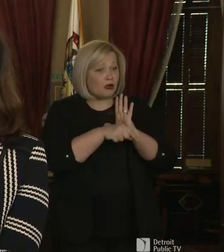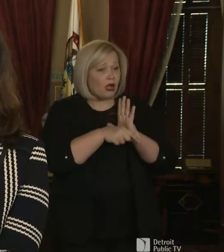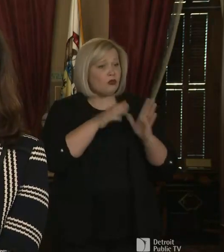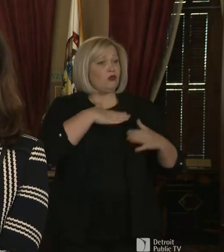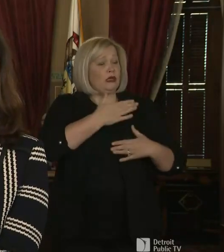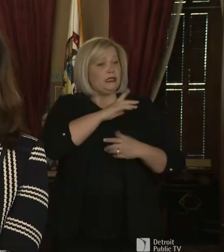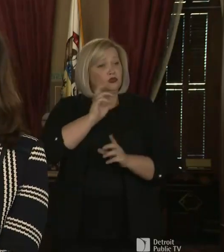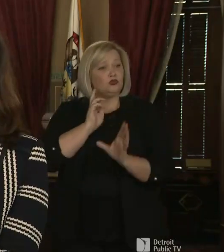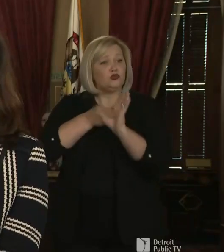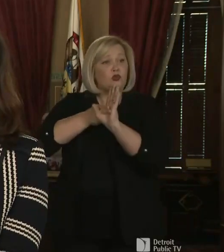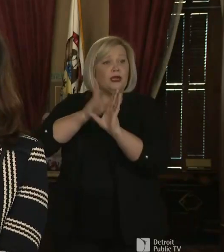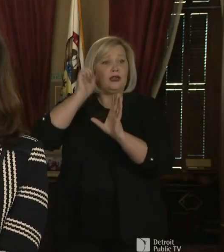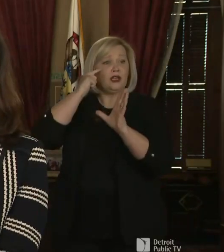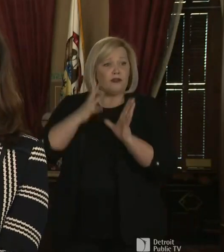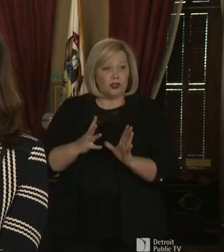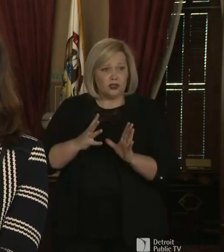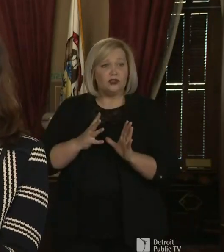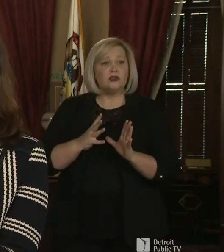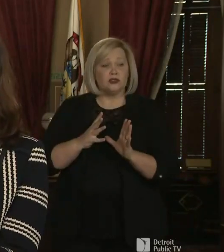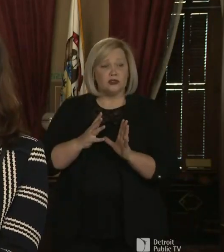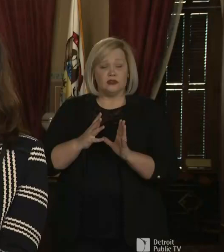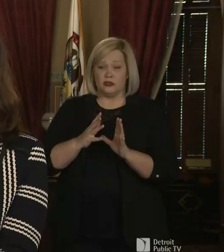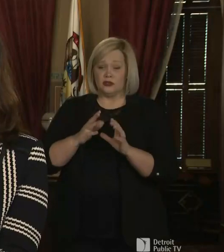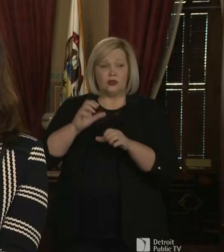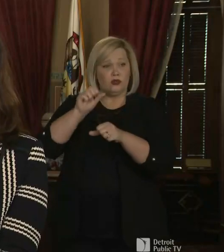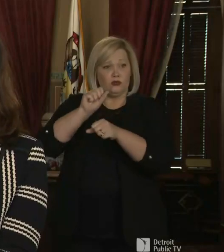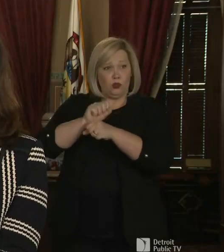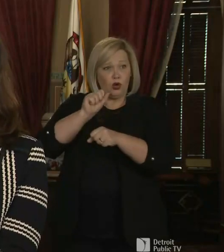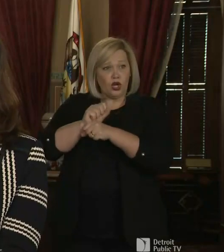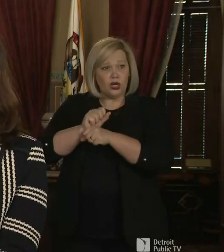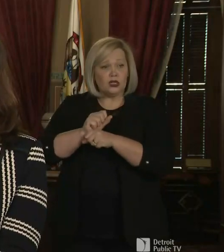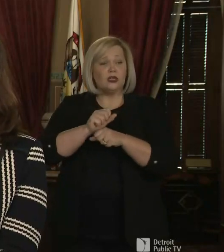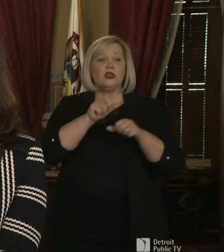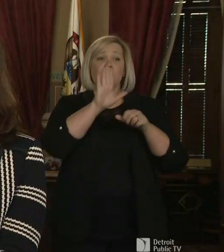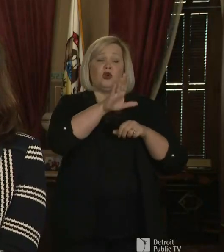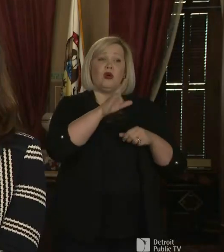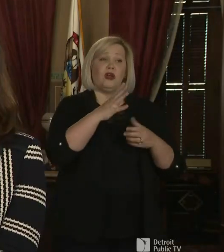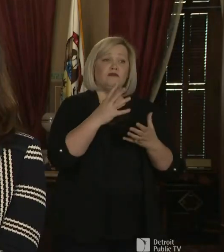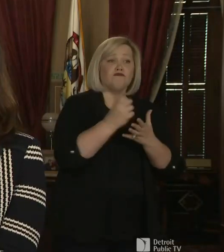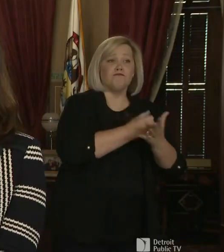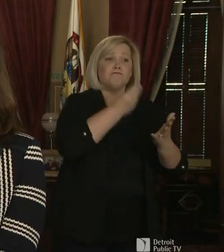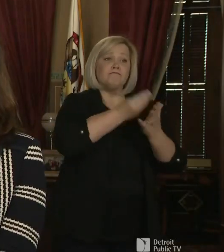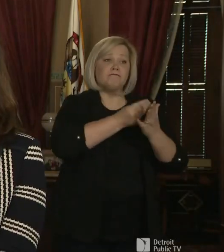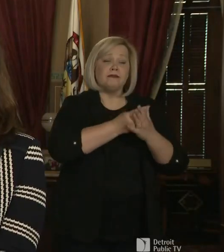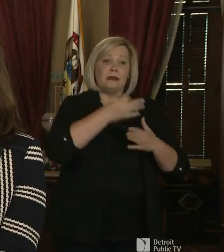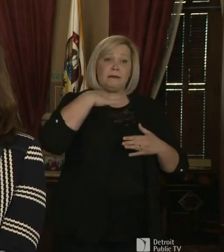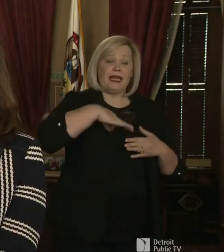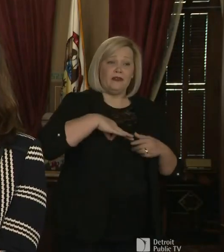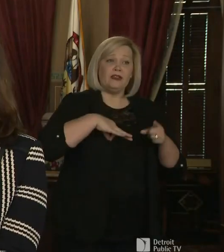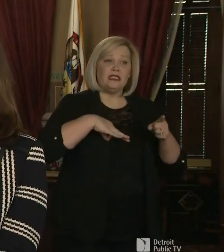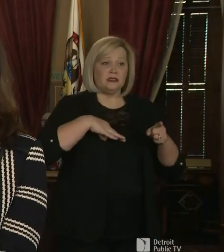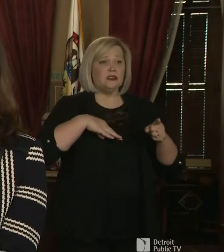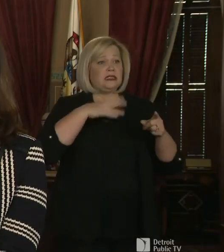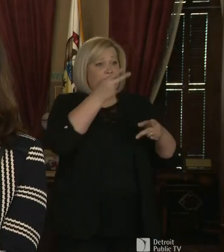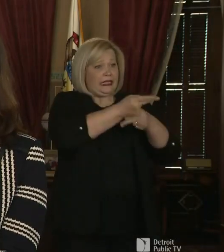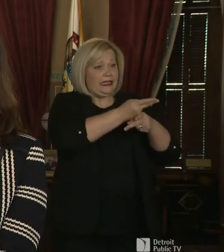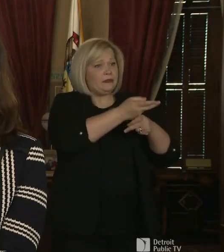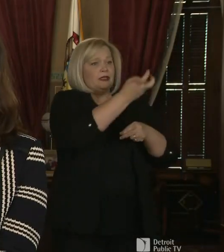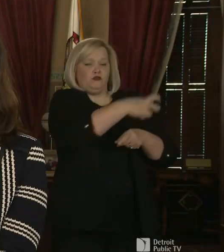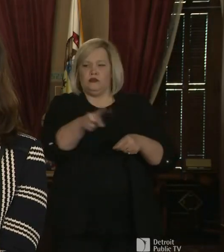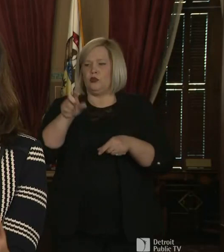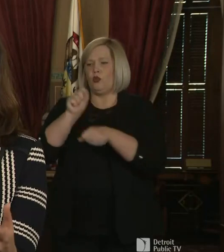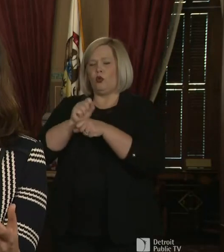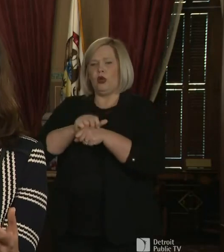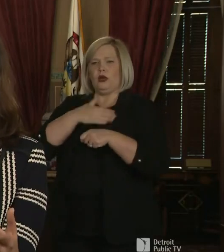the governor's call to action, we'll keep paying your salary and your benefits. And they had almost 20 people sign up in a very short period of